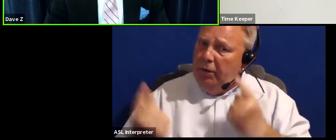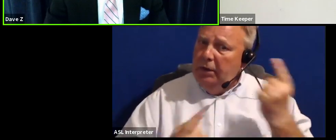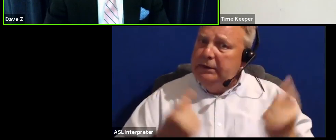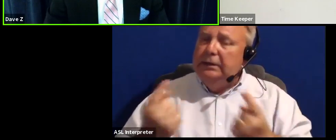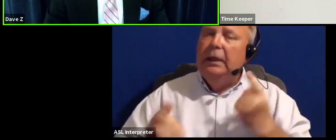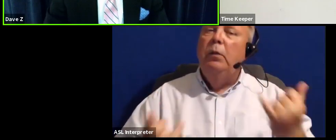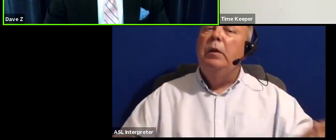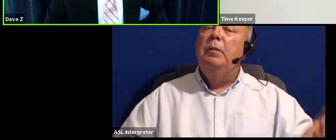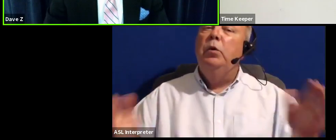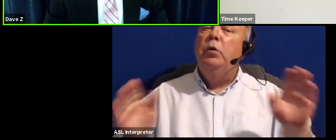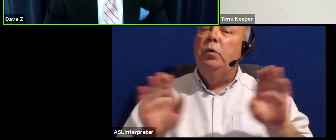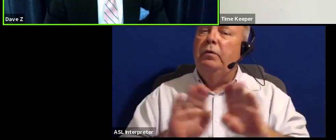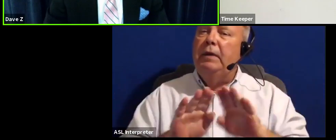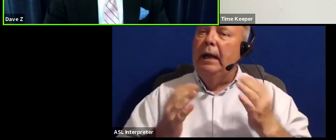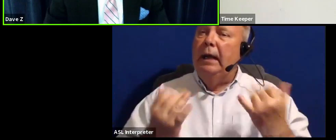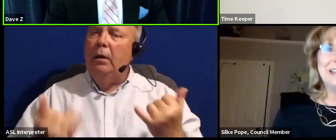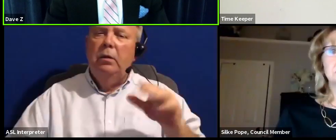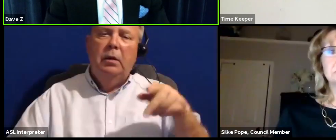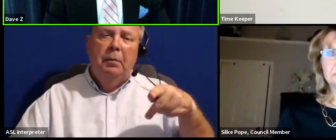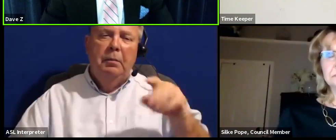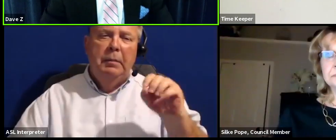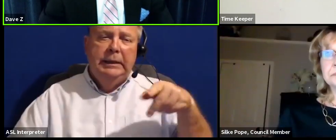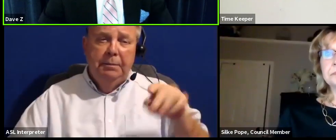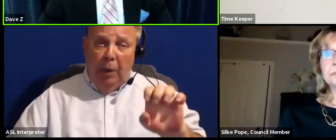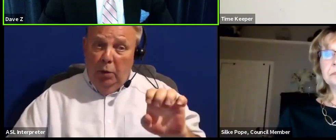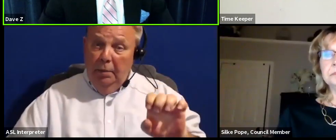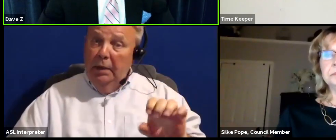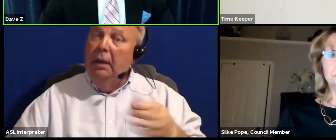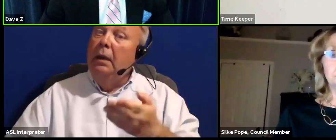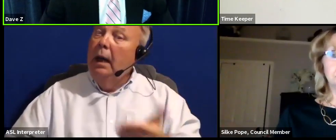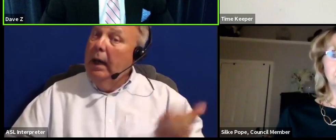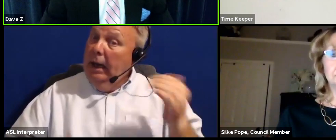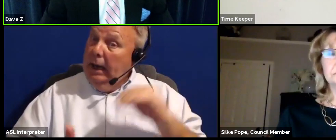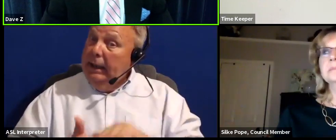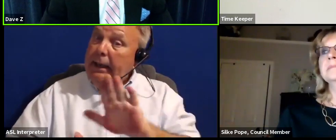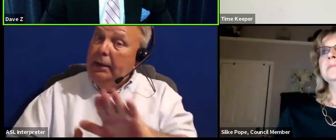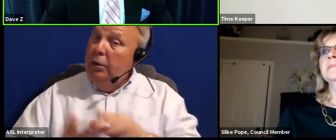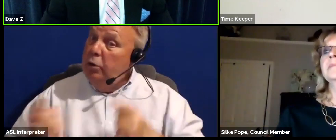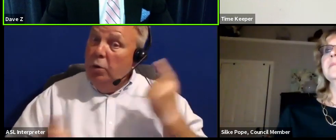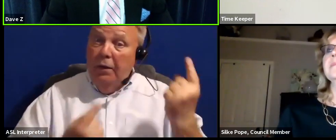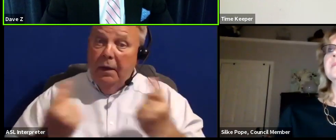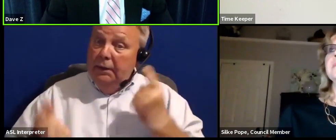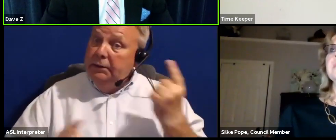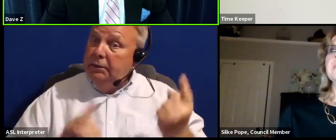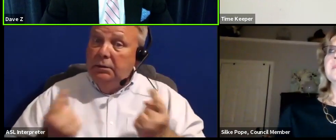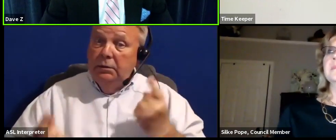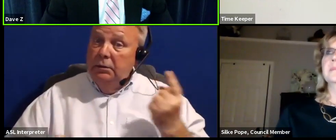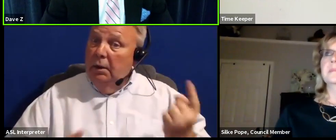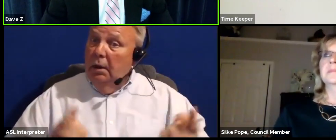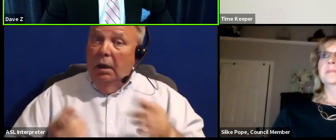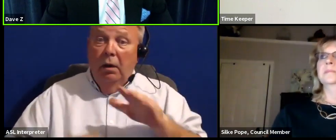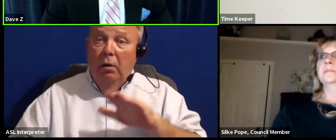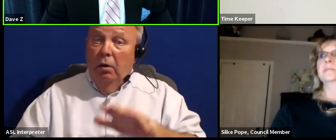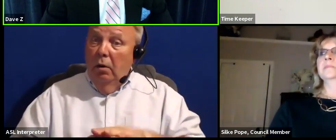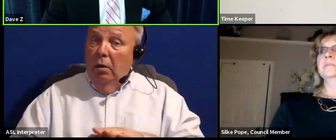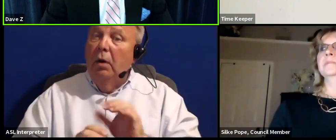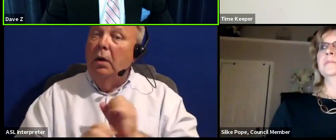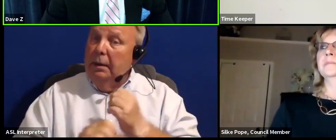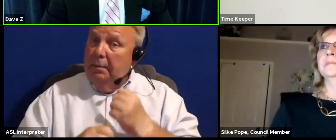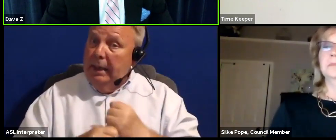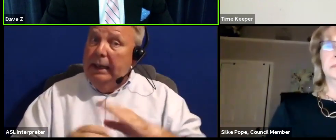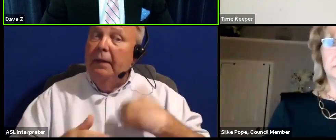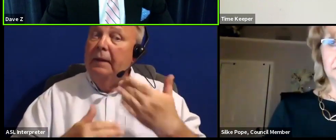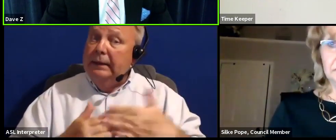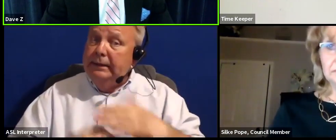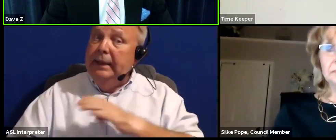We move now to Ms. Pope. Ms. Pope, again, your thoughts on making this next